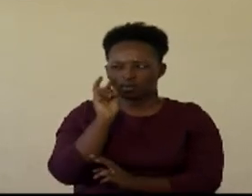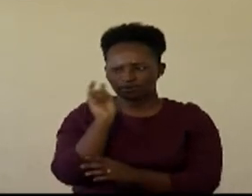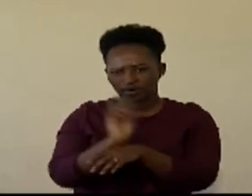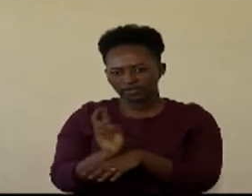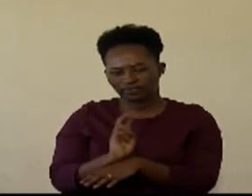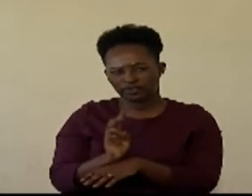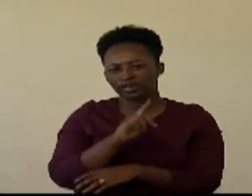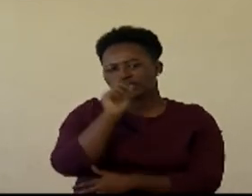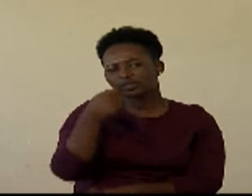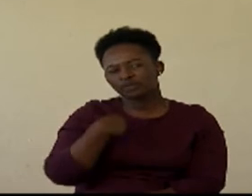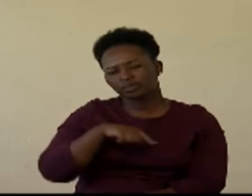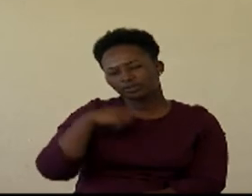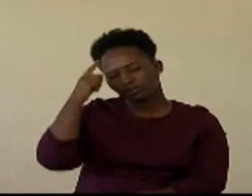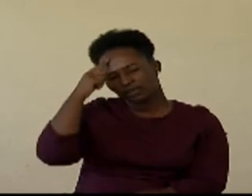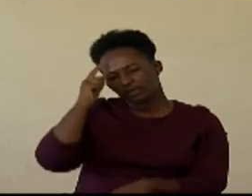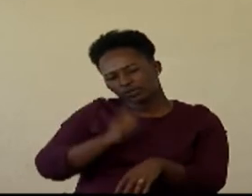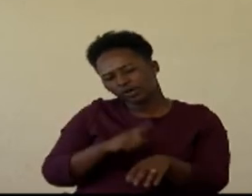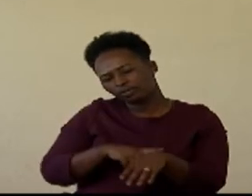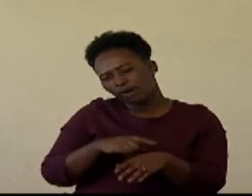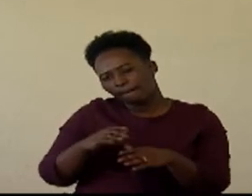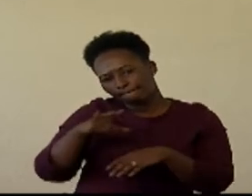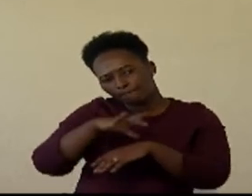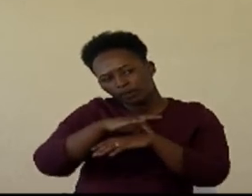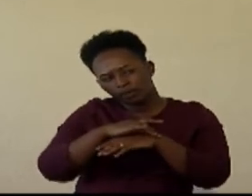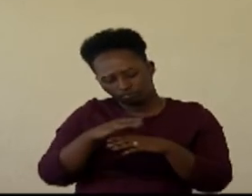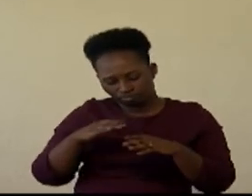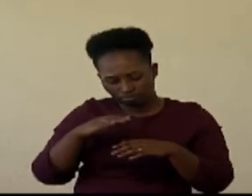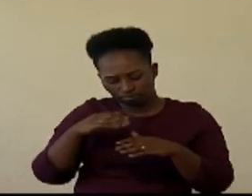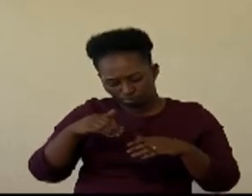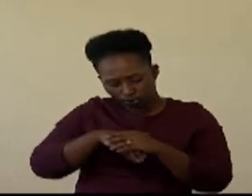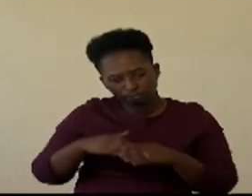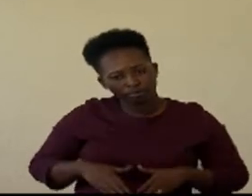are we thinking of time bombs in our bodies? A time bomb is a countdown.